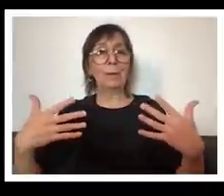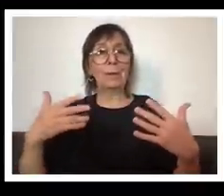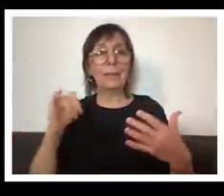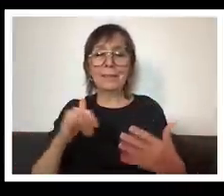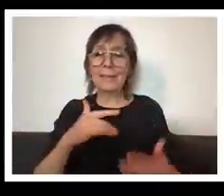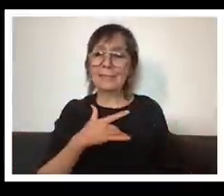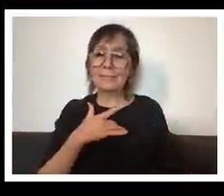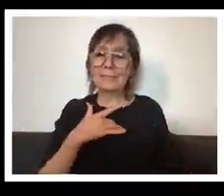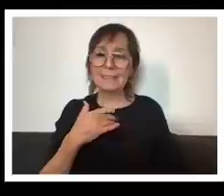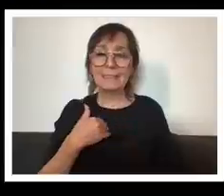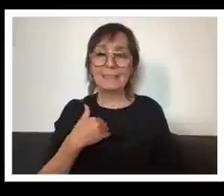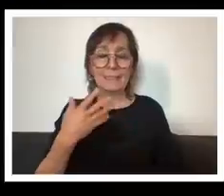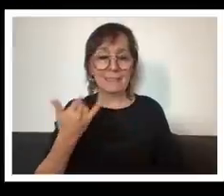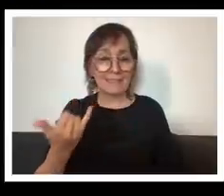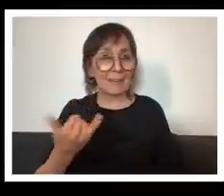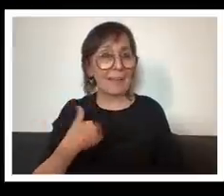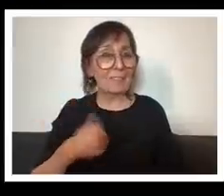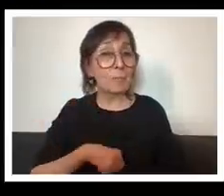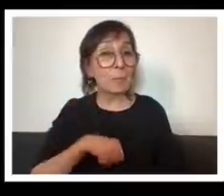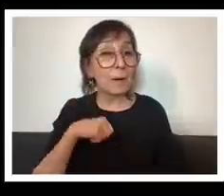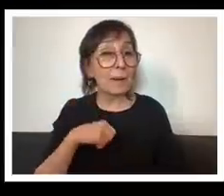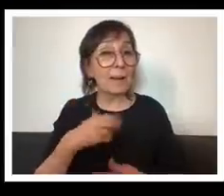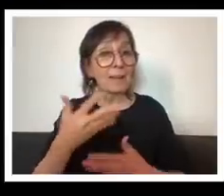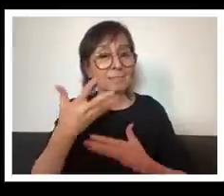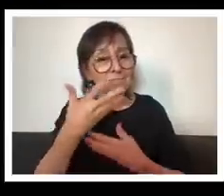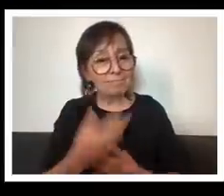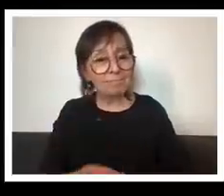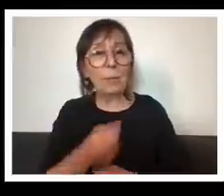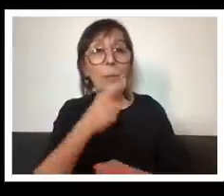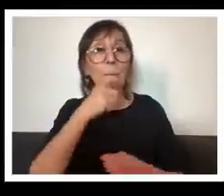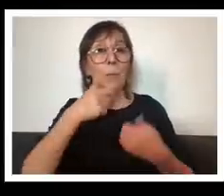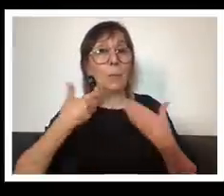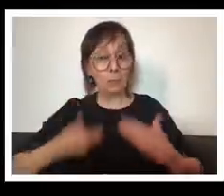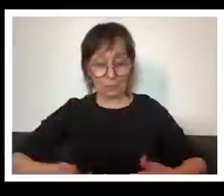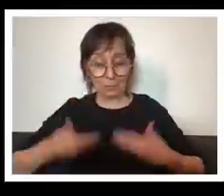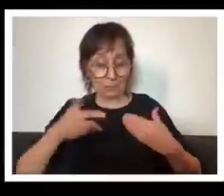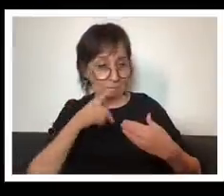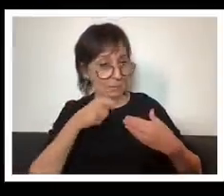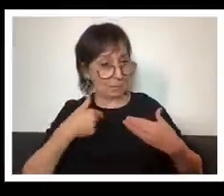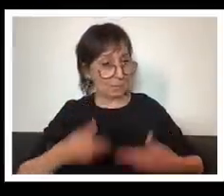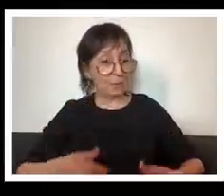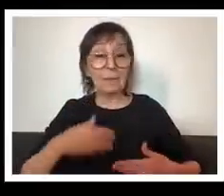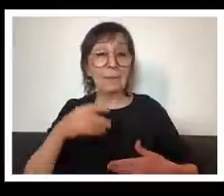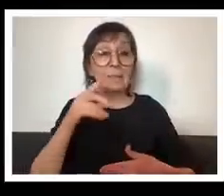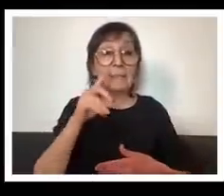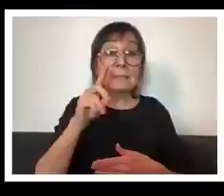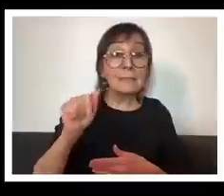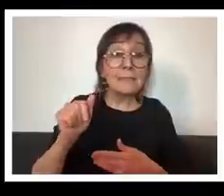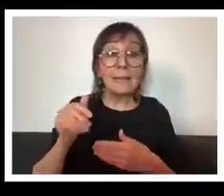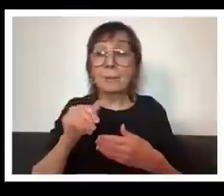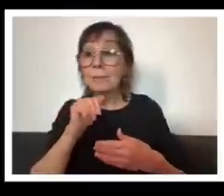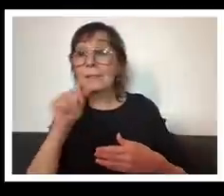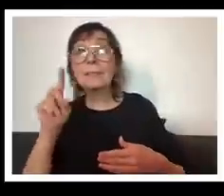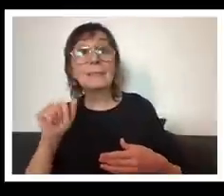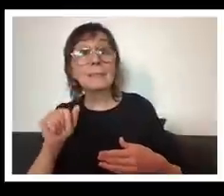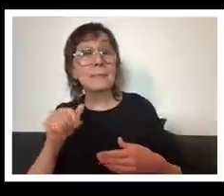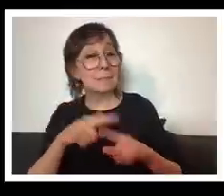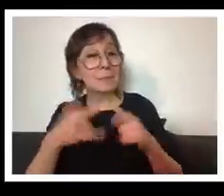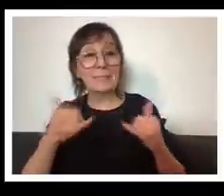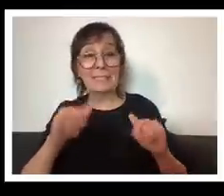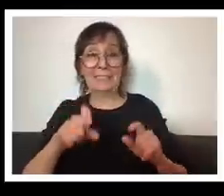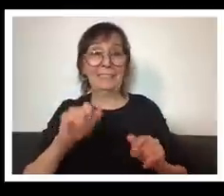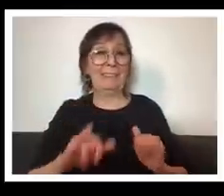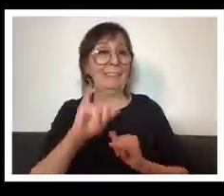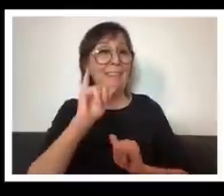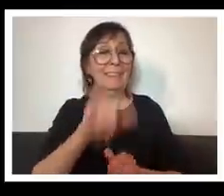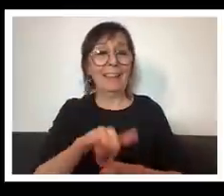and confidence that we and who you really are that you know disabled or not you know you really need in your life i just